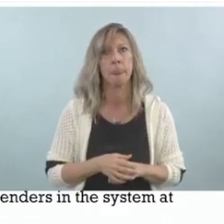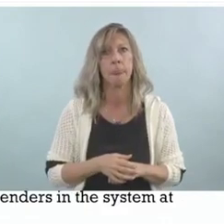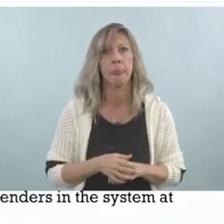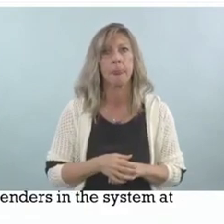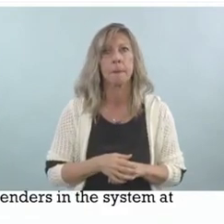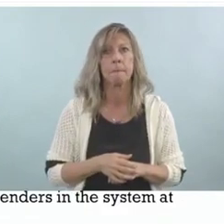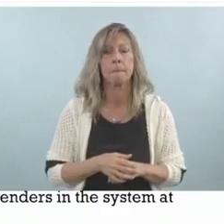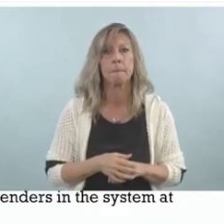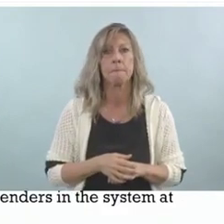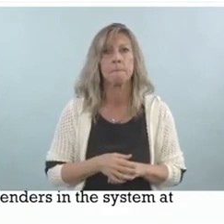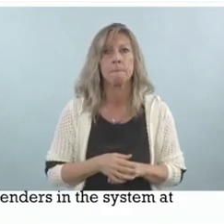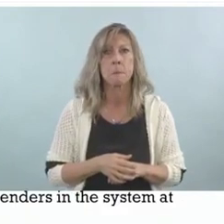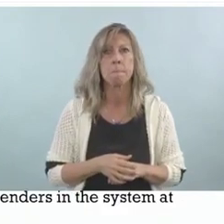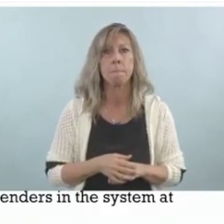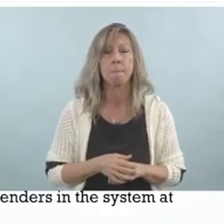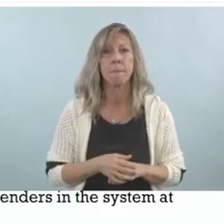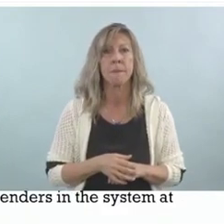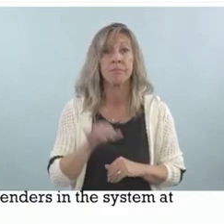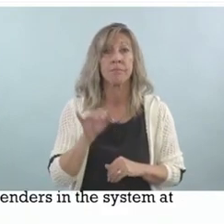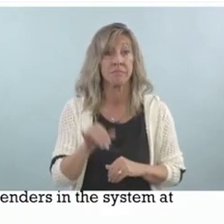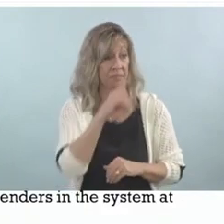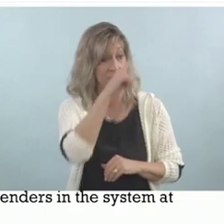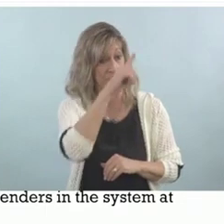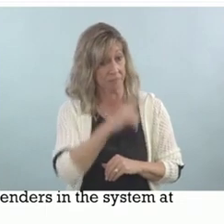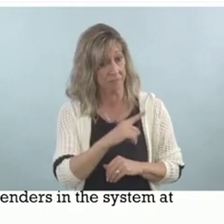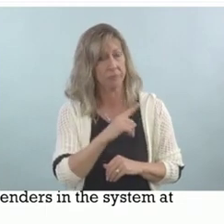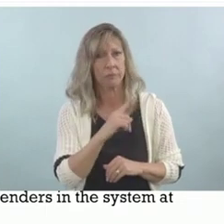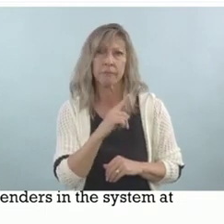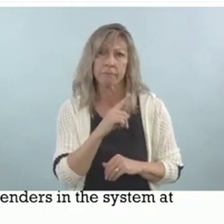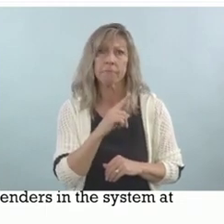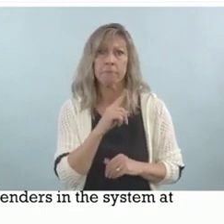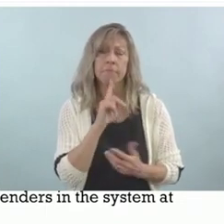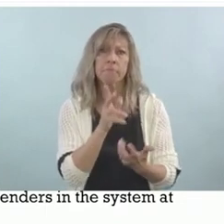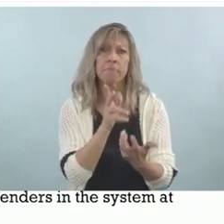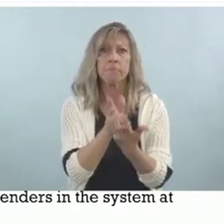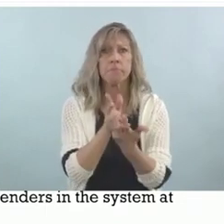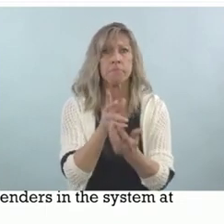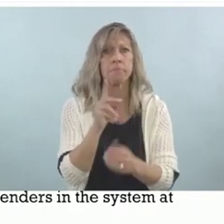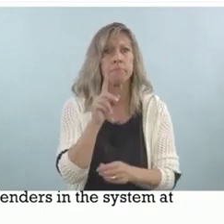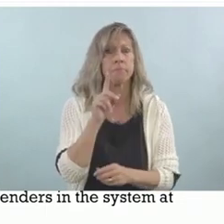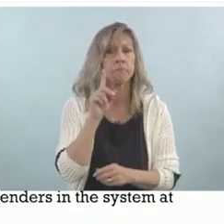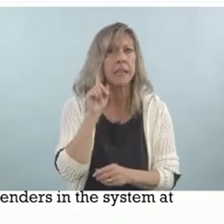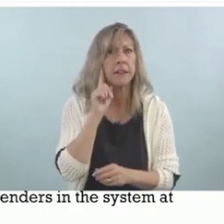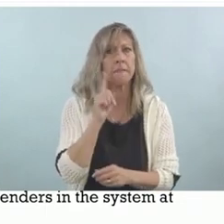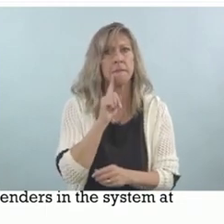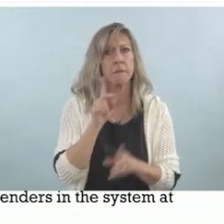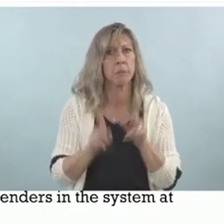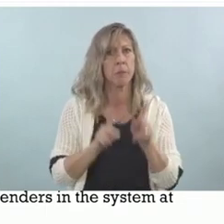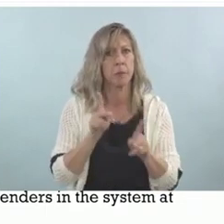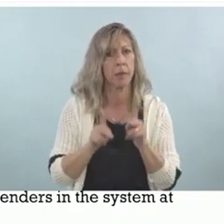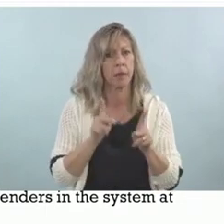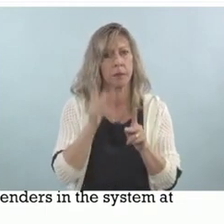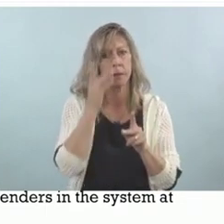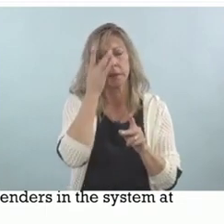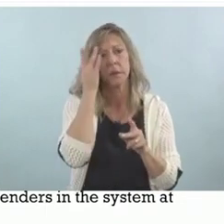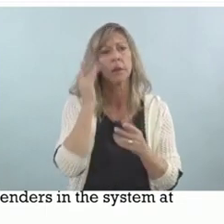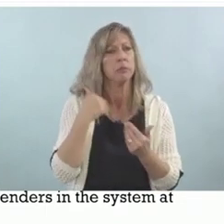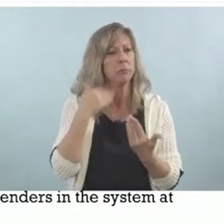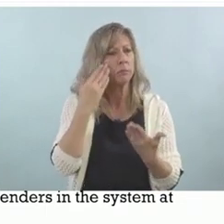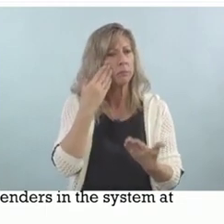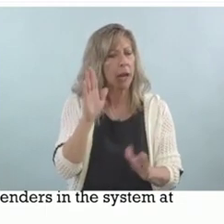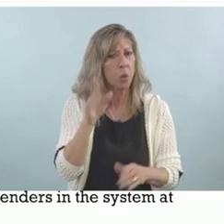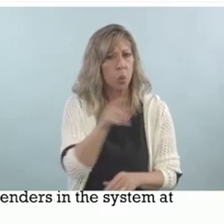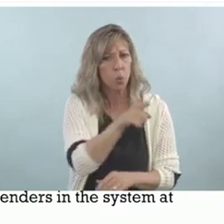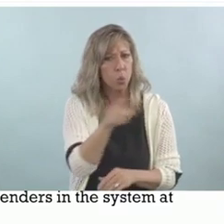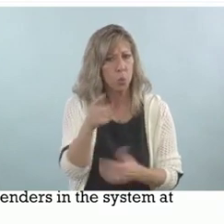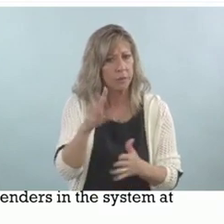Now, this one I think is profound for deaf people. I don't know if you guys have read the work of Saul Kasson. He's